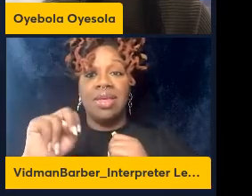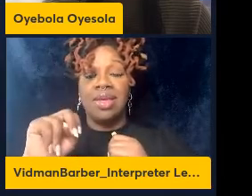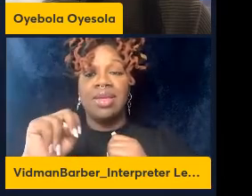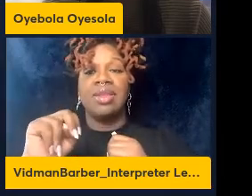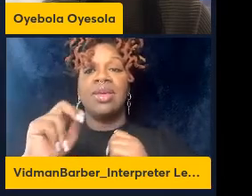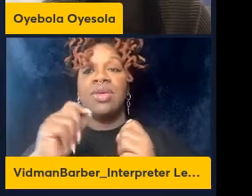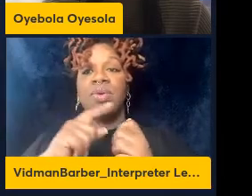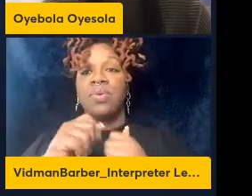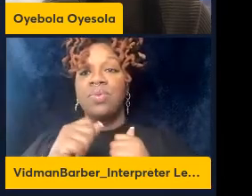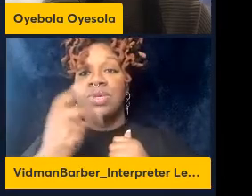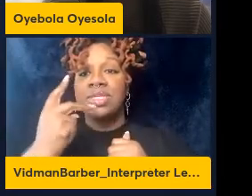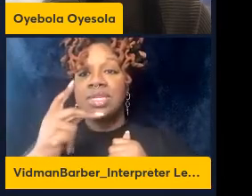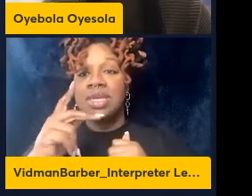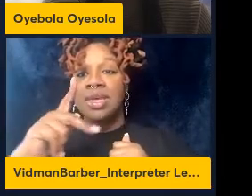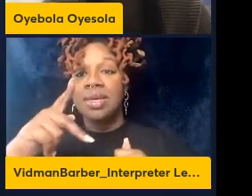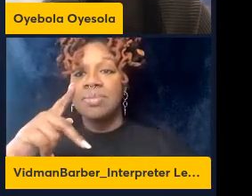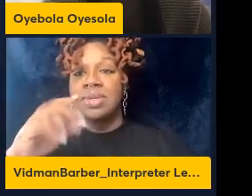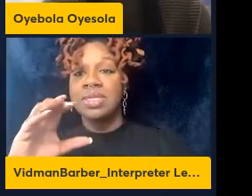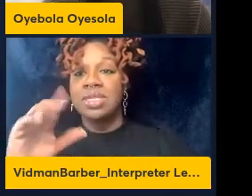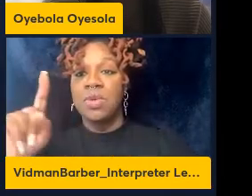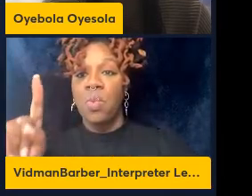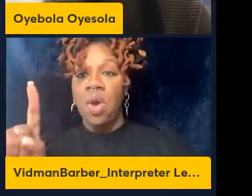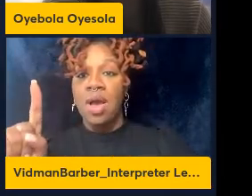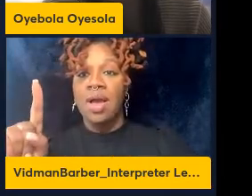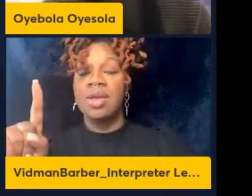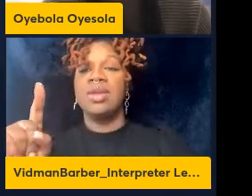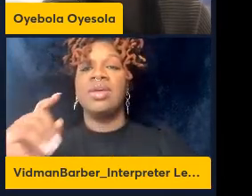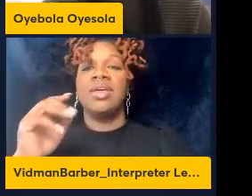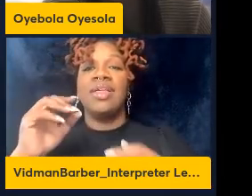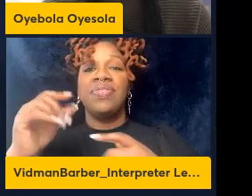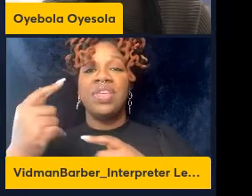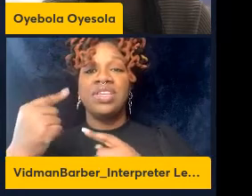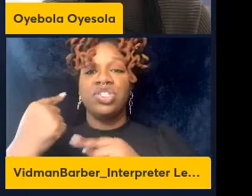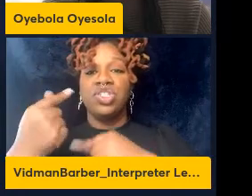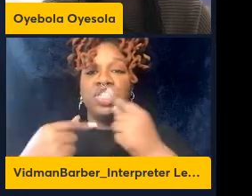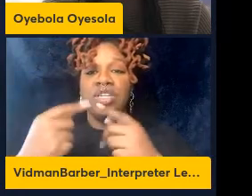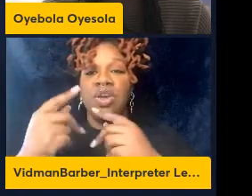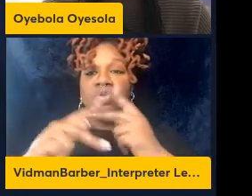for example we see a genotype dependent